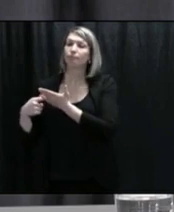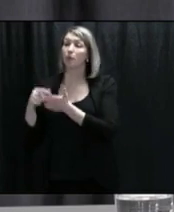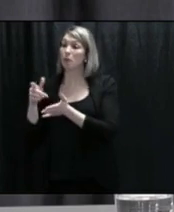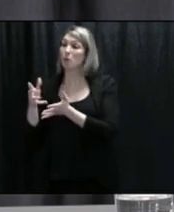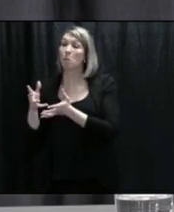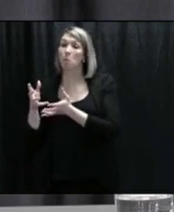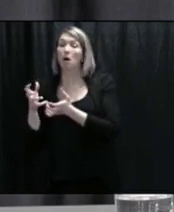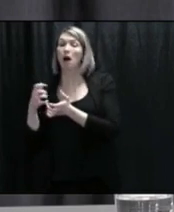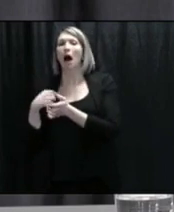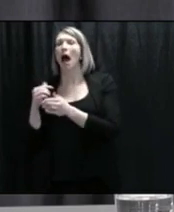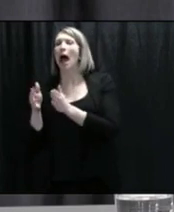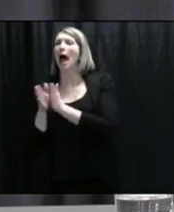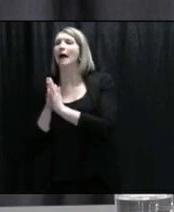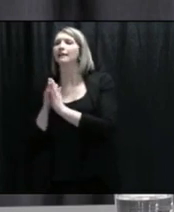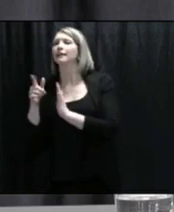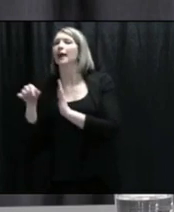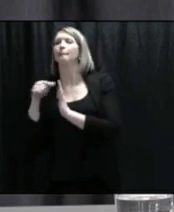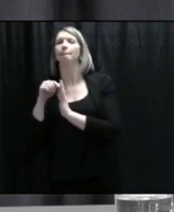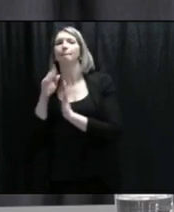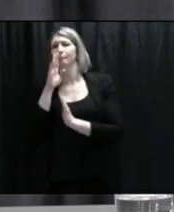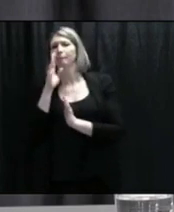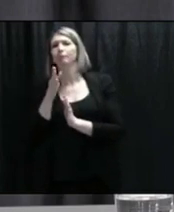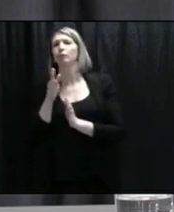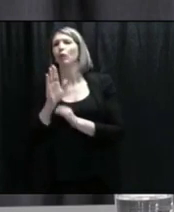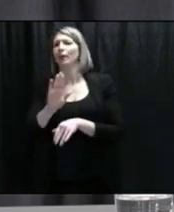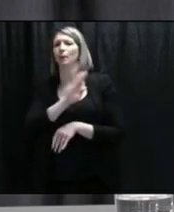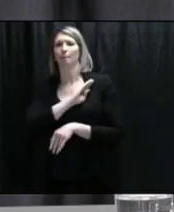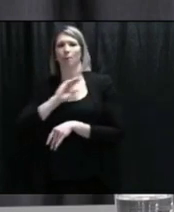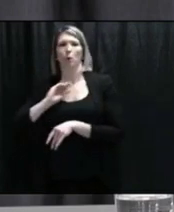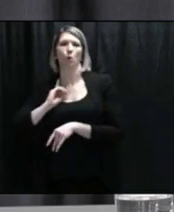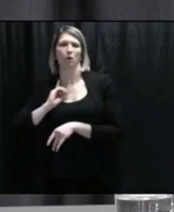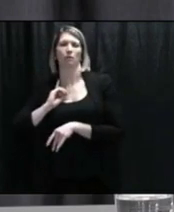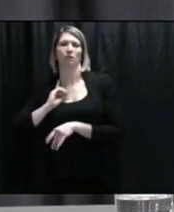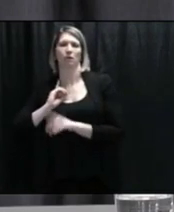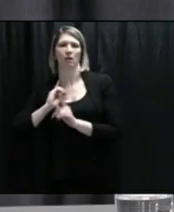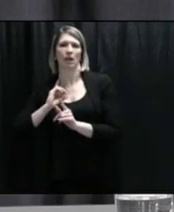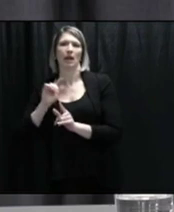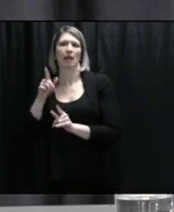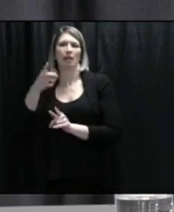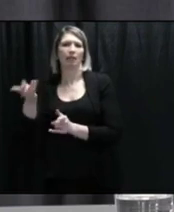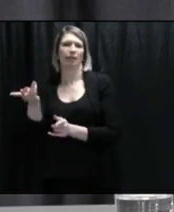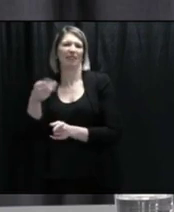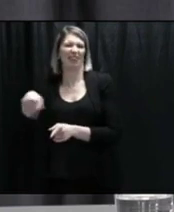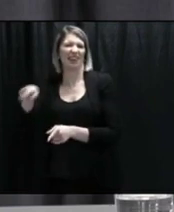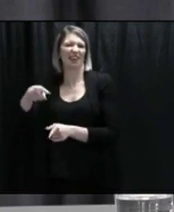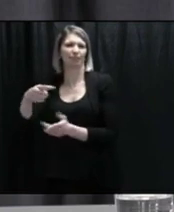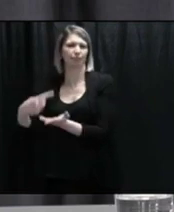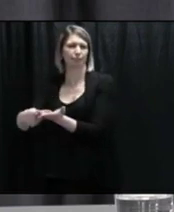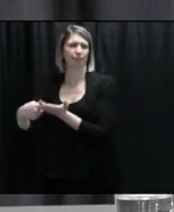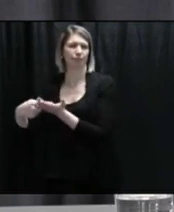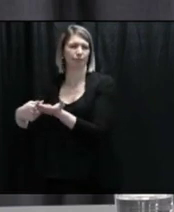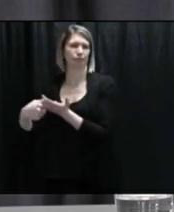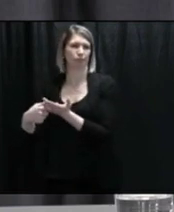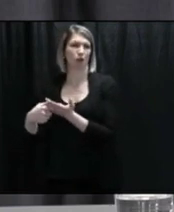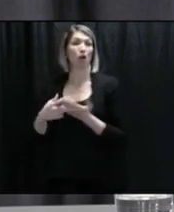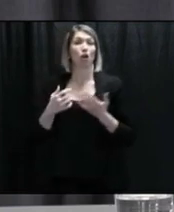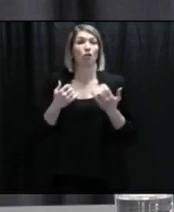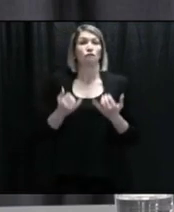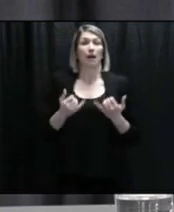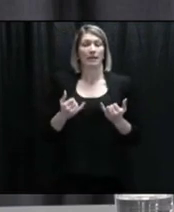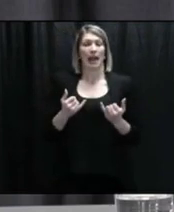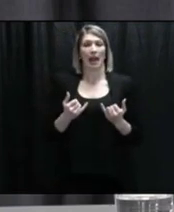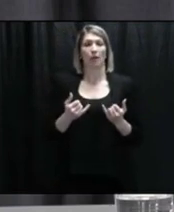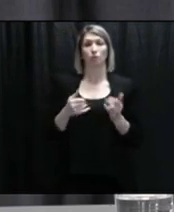appropriate licensing body and left it with them. At the moment, we have no indication that our current